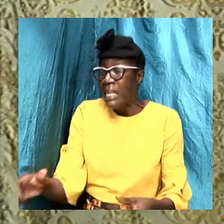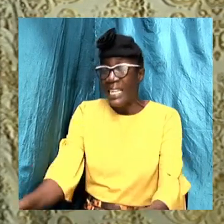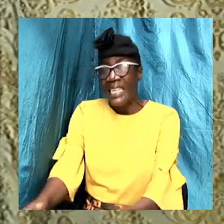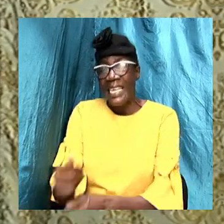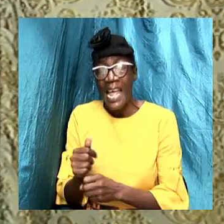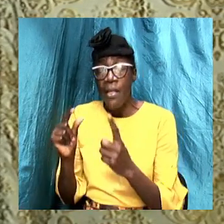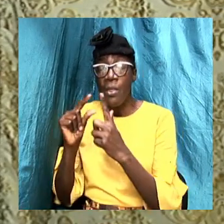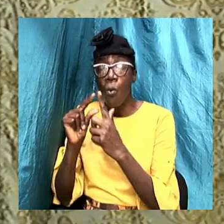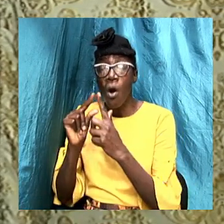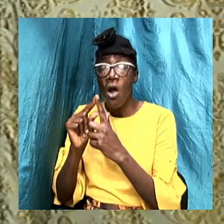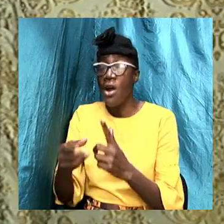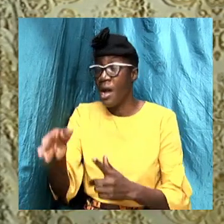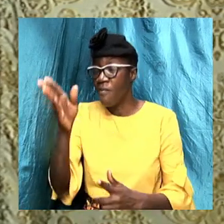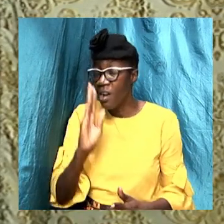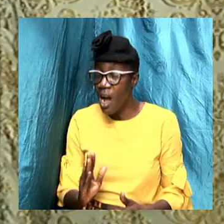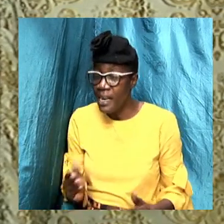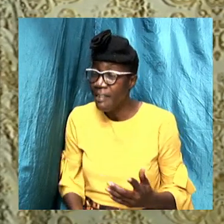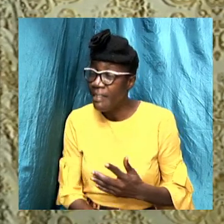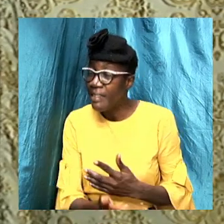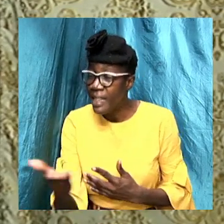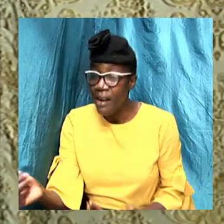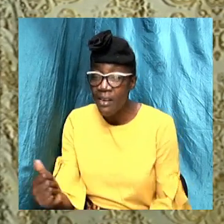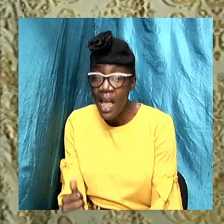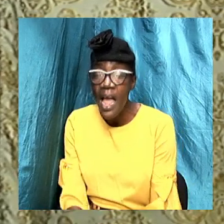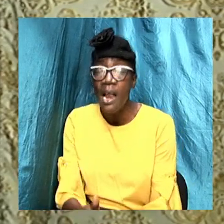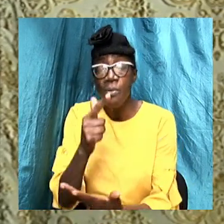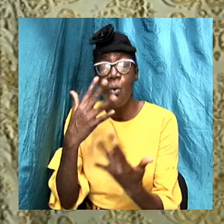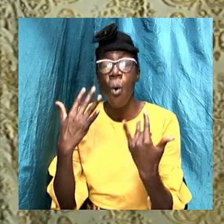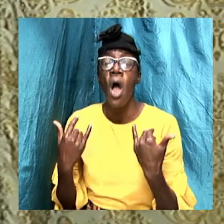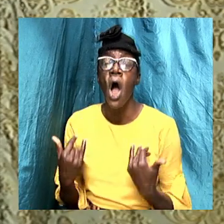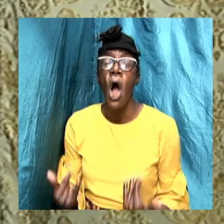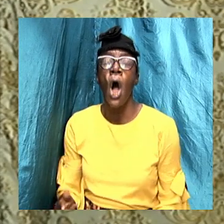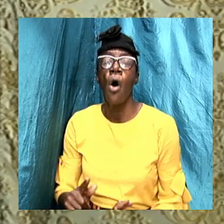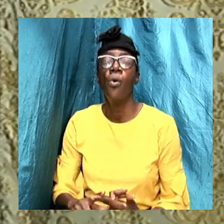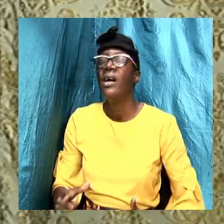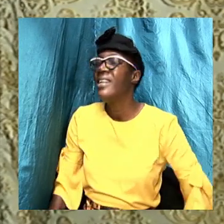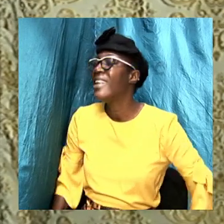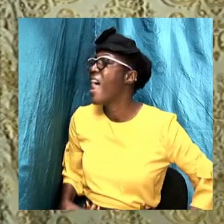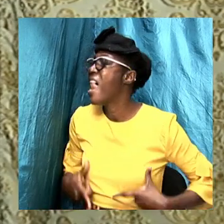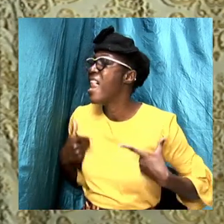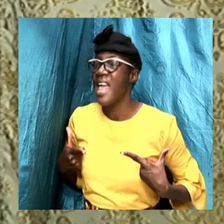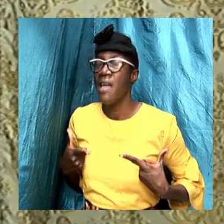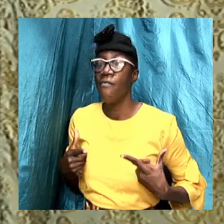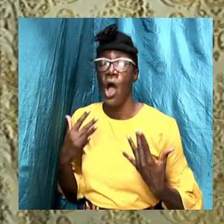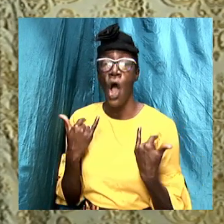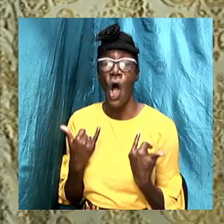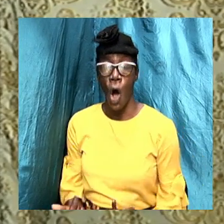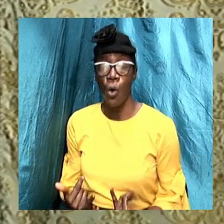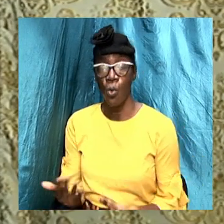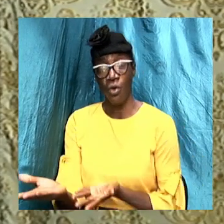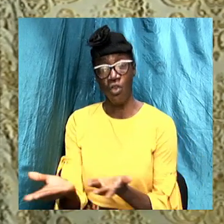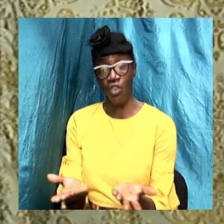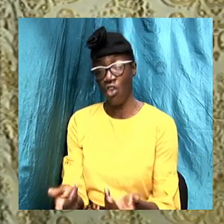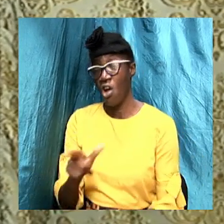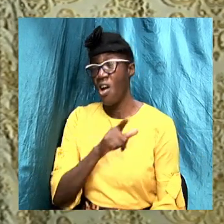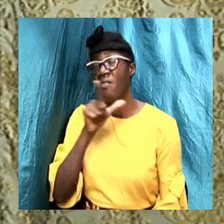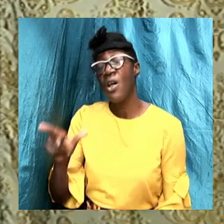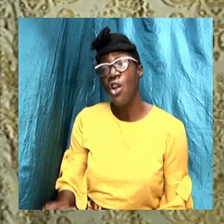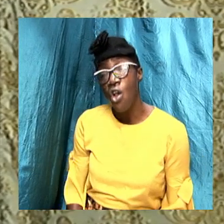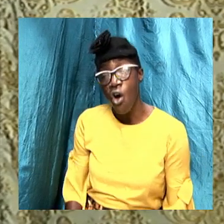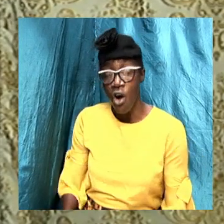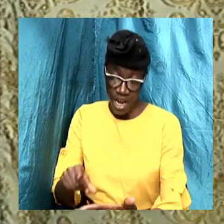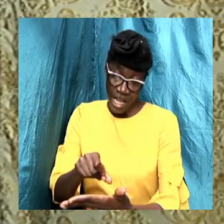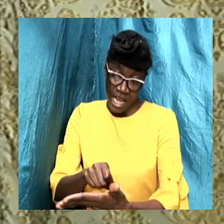there to govern us, how we should live, how we should serve the Lord. And it's written